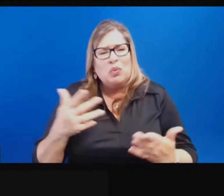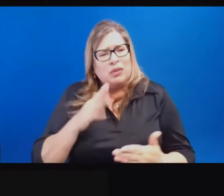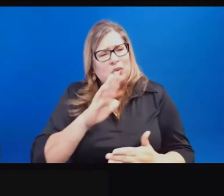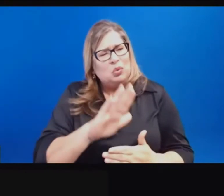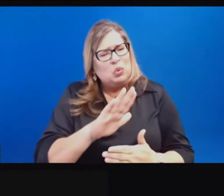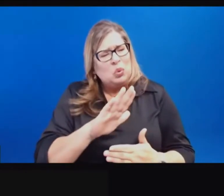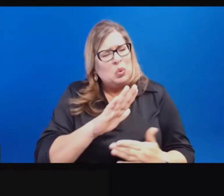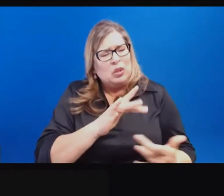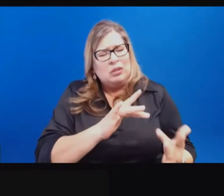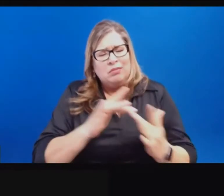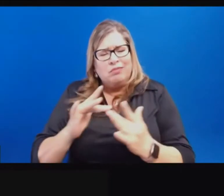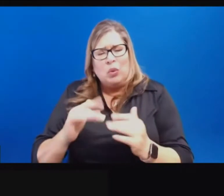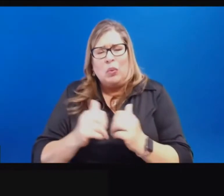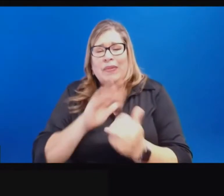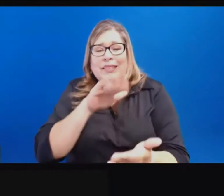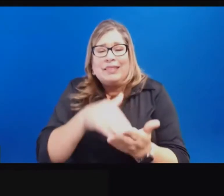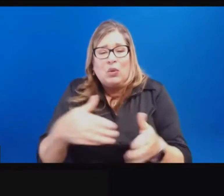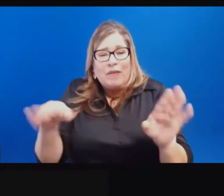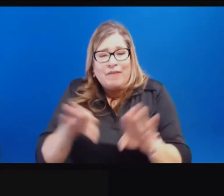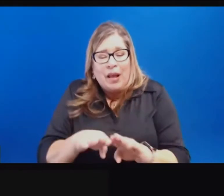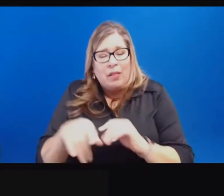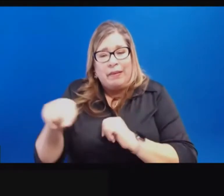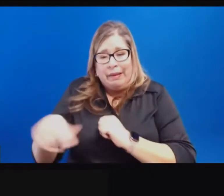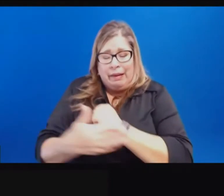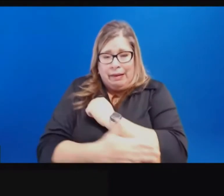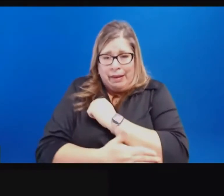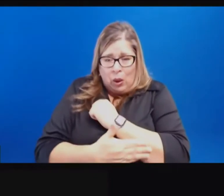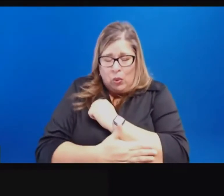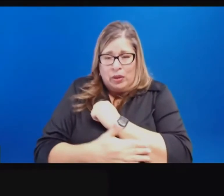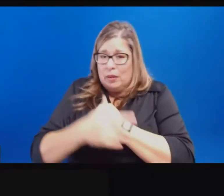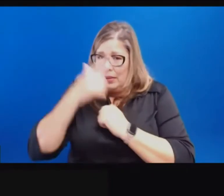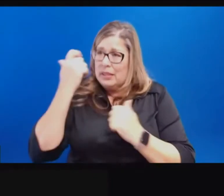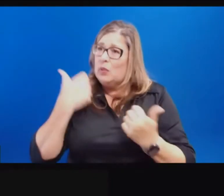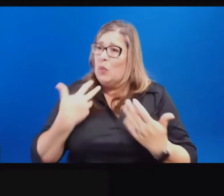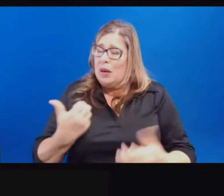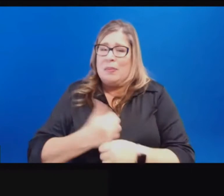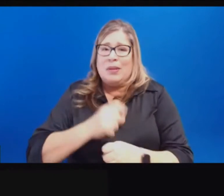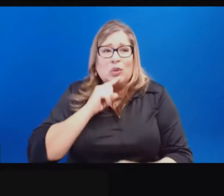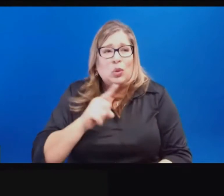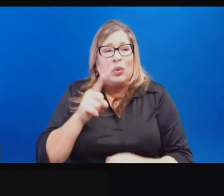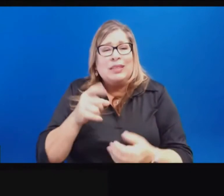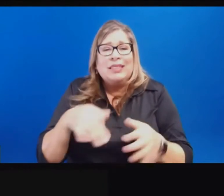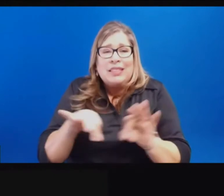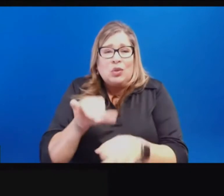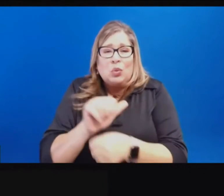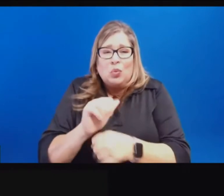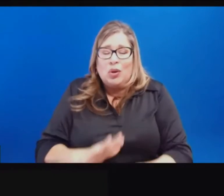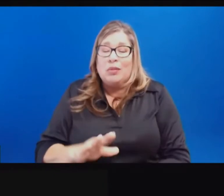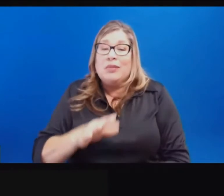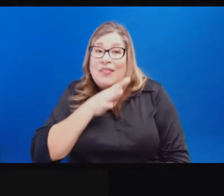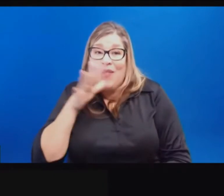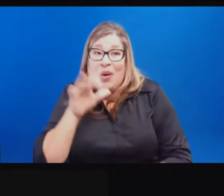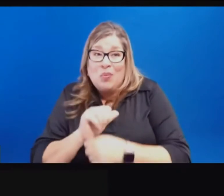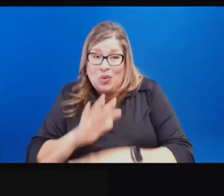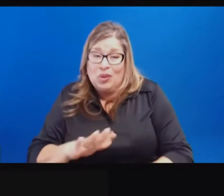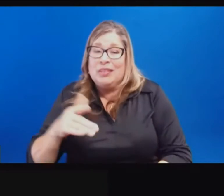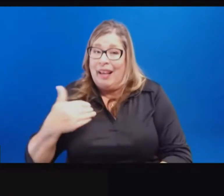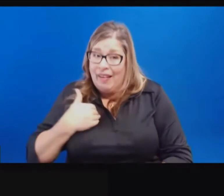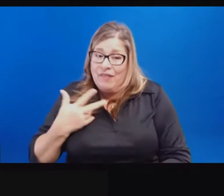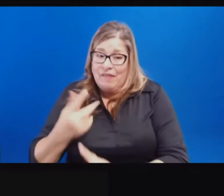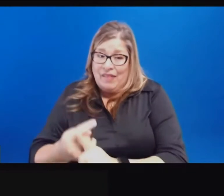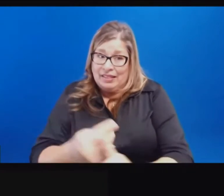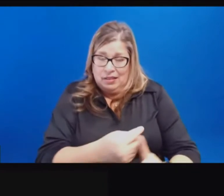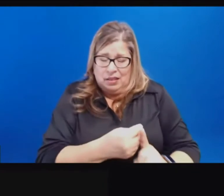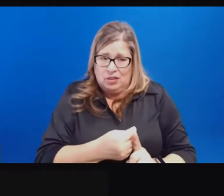are having with Central Valley counties as a big priority here is getting essential workers, farm workers vaccinated? And one to